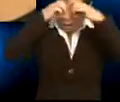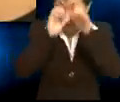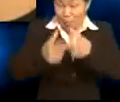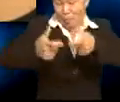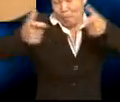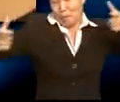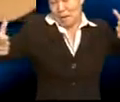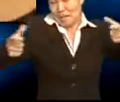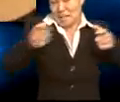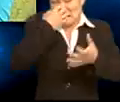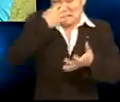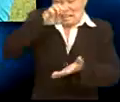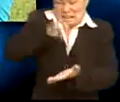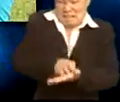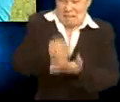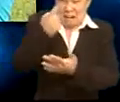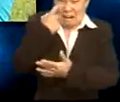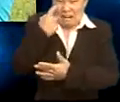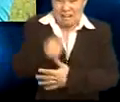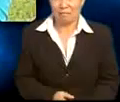his big ugly evil eyes.